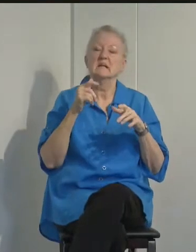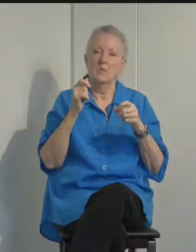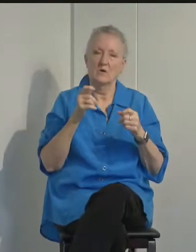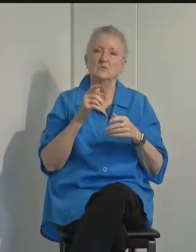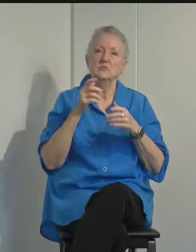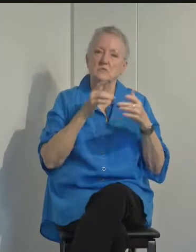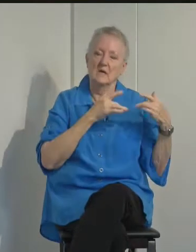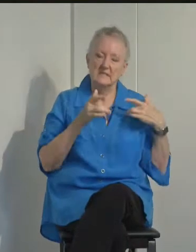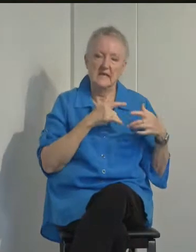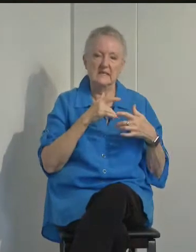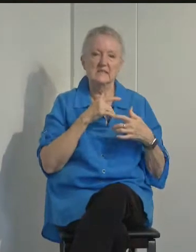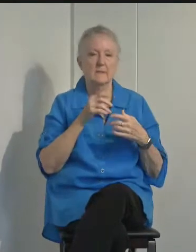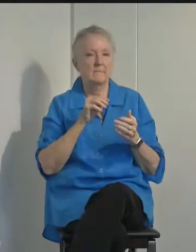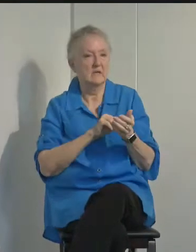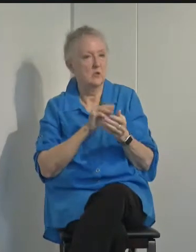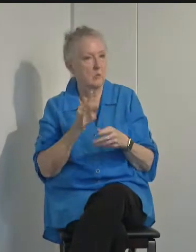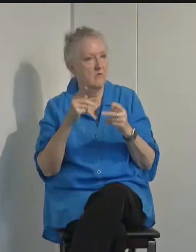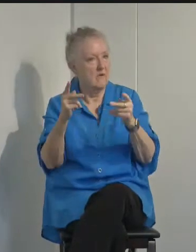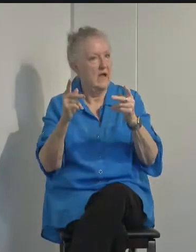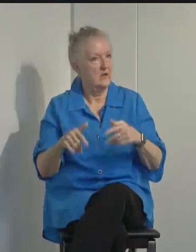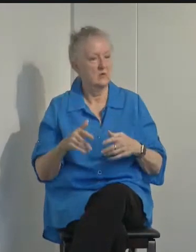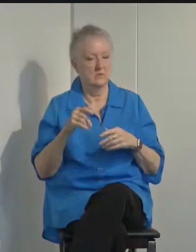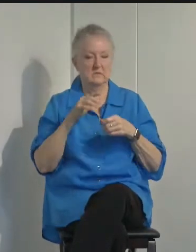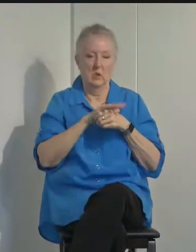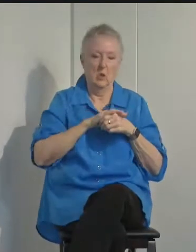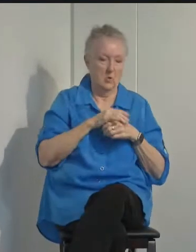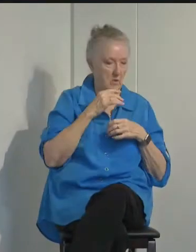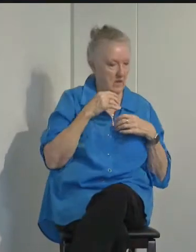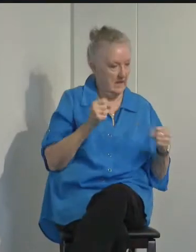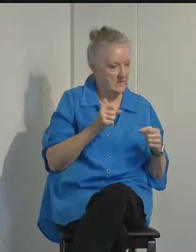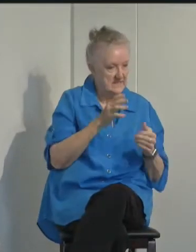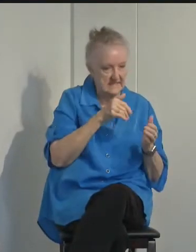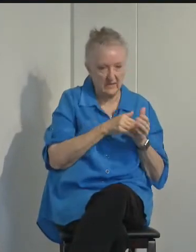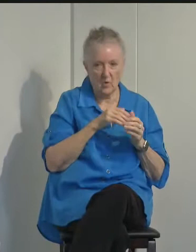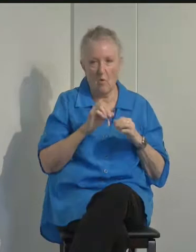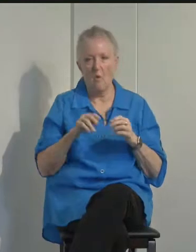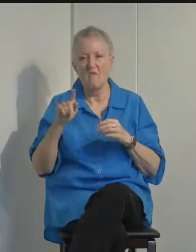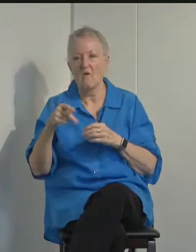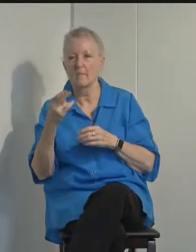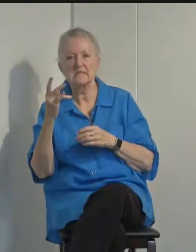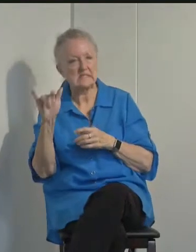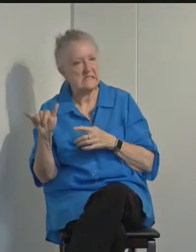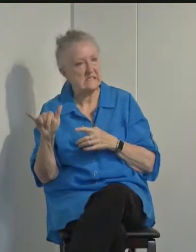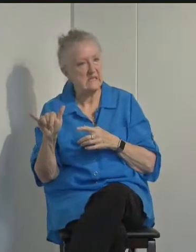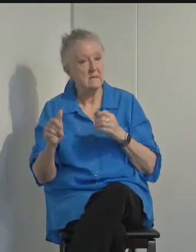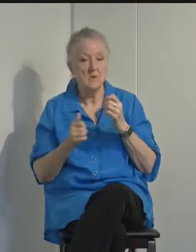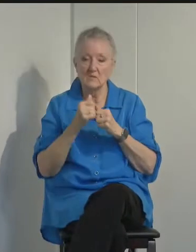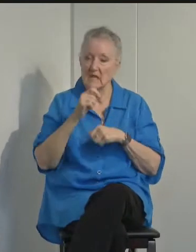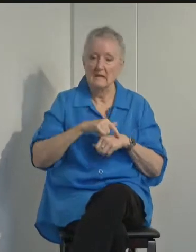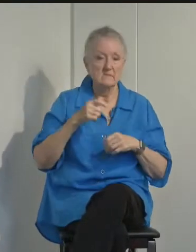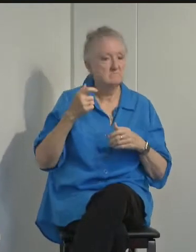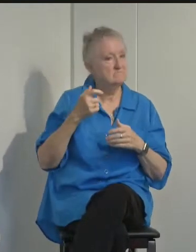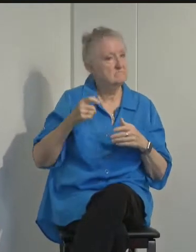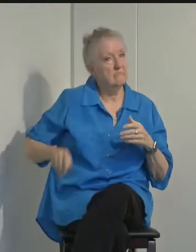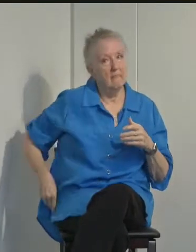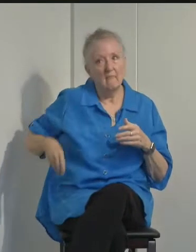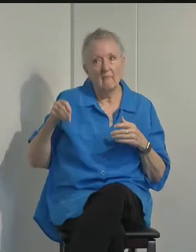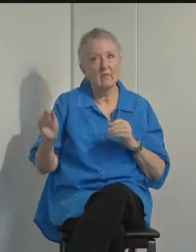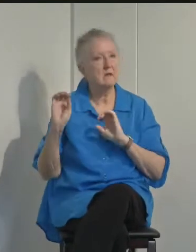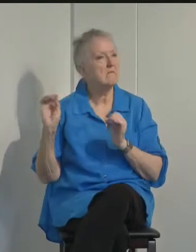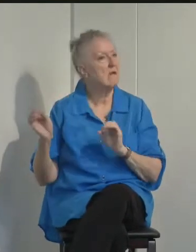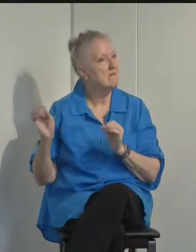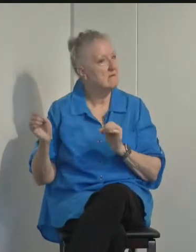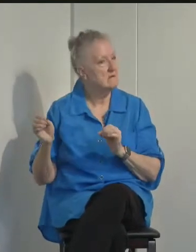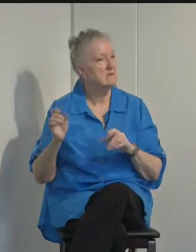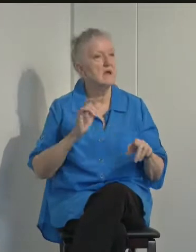a local health center, or a pharmacy. Flu vaccines are generally accessible with no out-of-pocket cost, as they are fully covered by